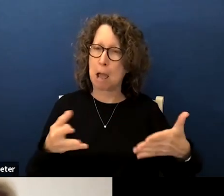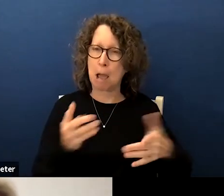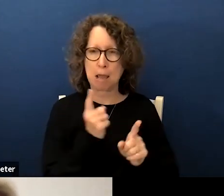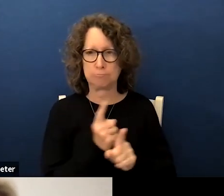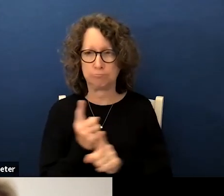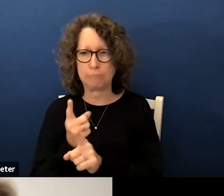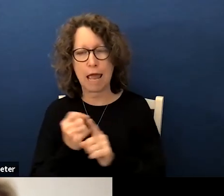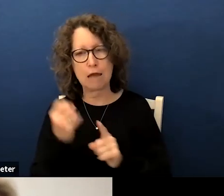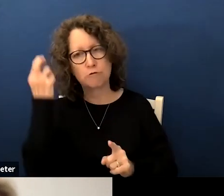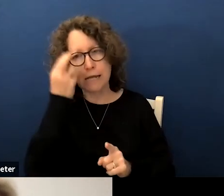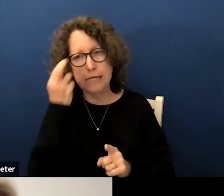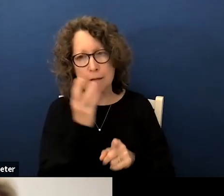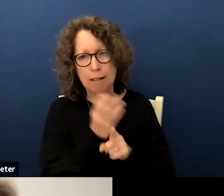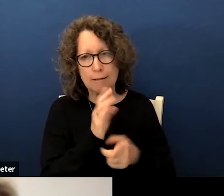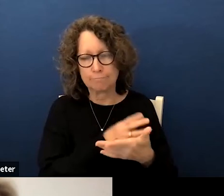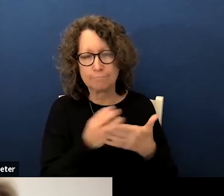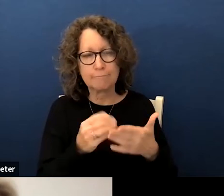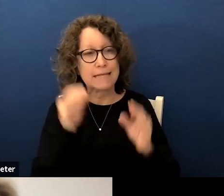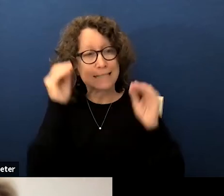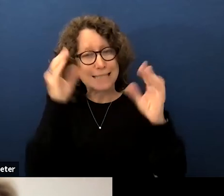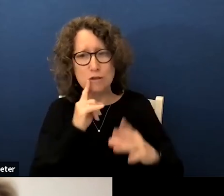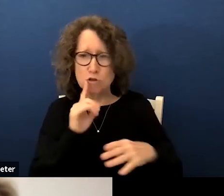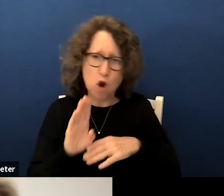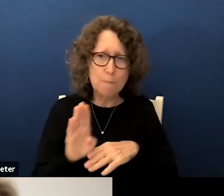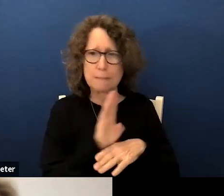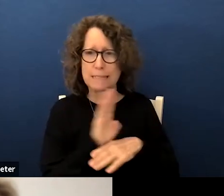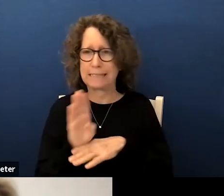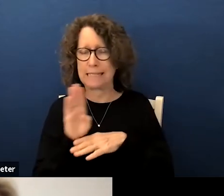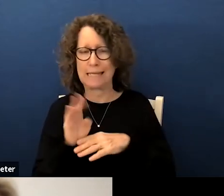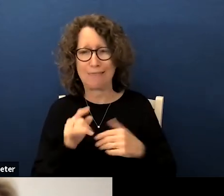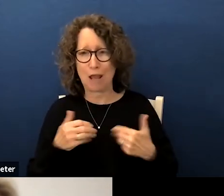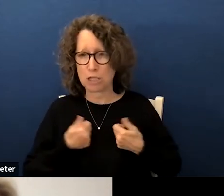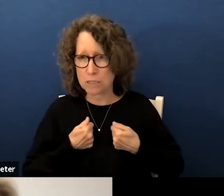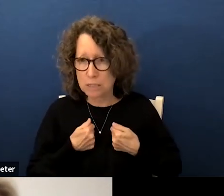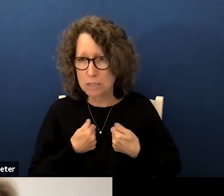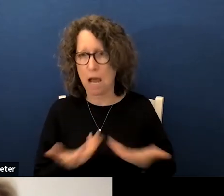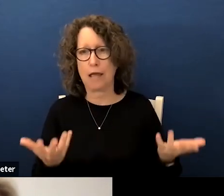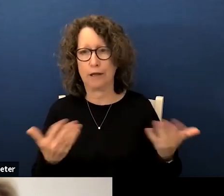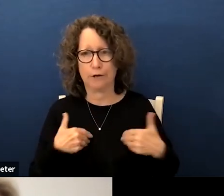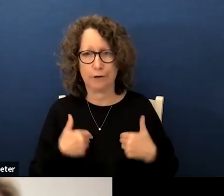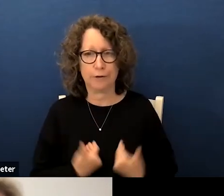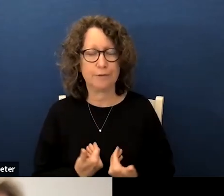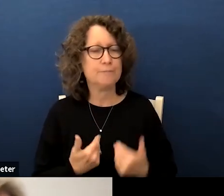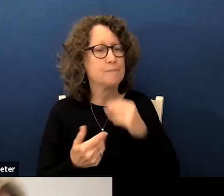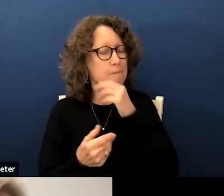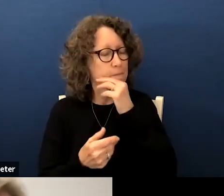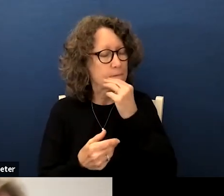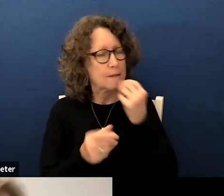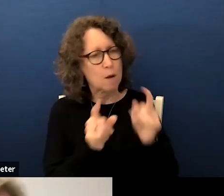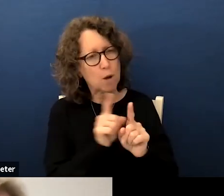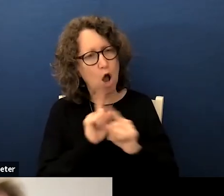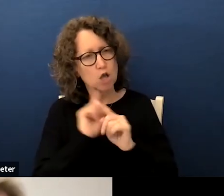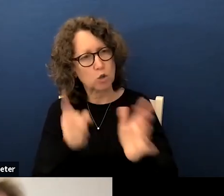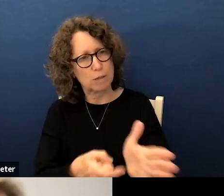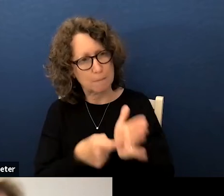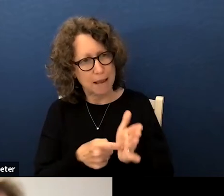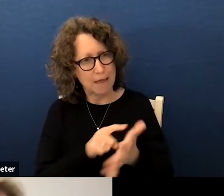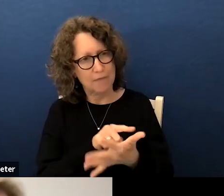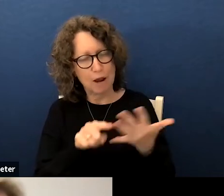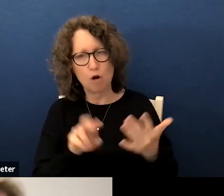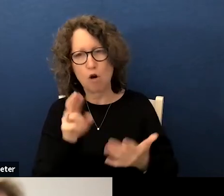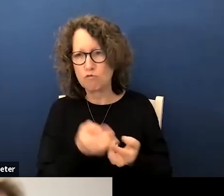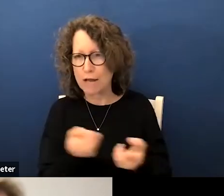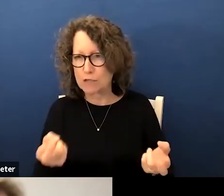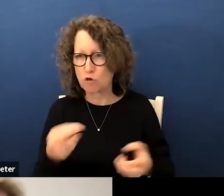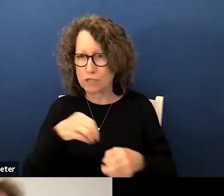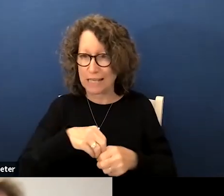reasonable timeline teachers are very busy teachers are tired we also will demand that there are resources